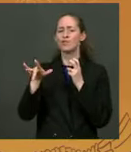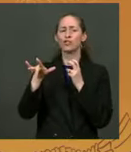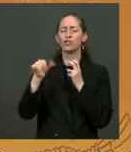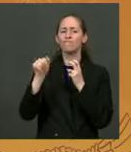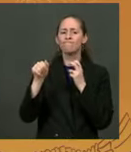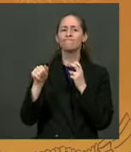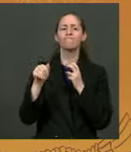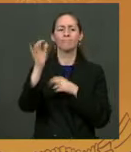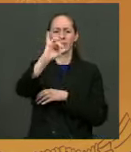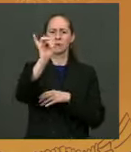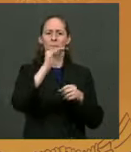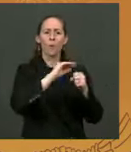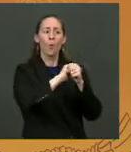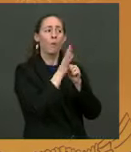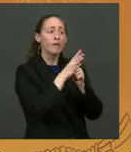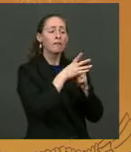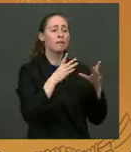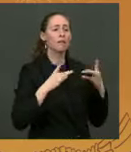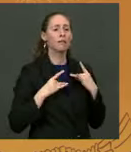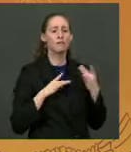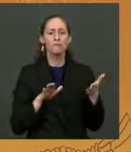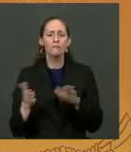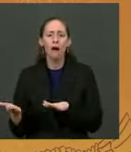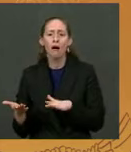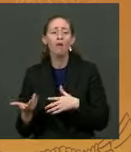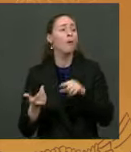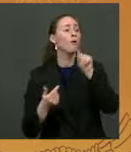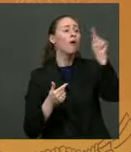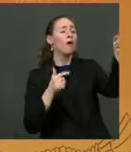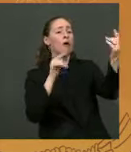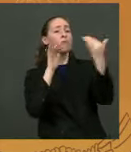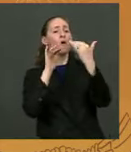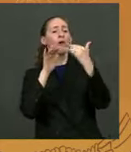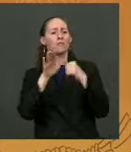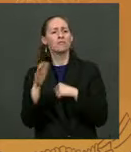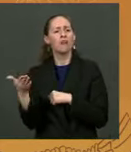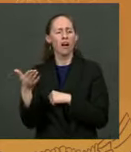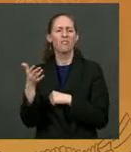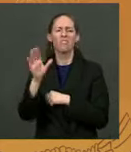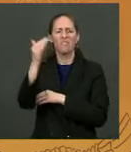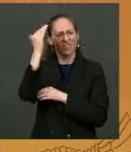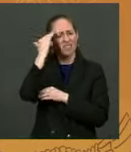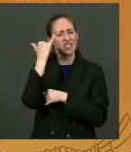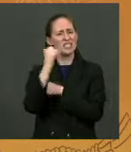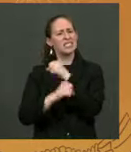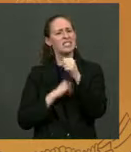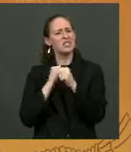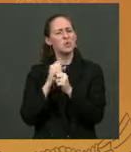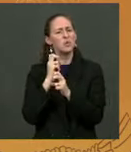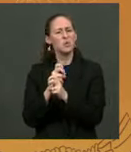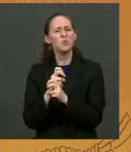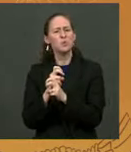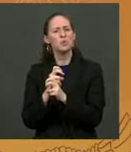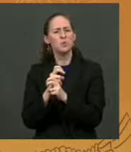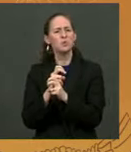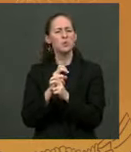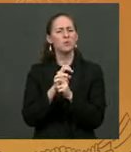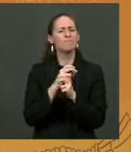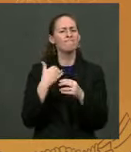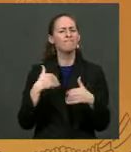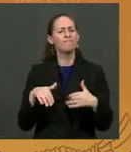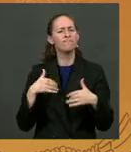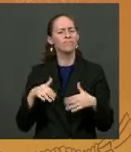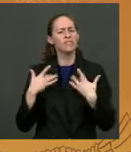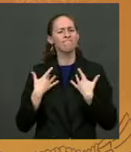grief they have — there's a lot of grief that's deep and tears at the hearts afresh on every